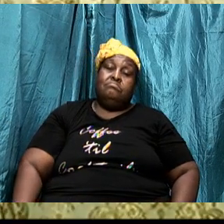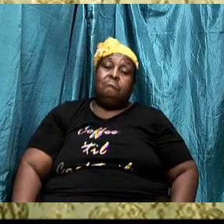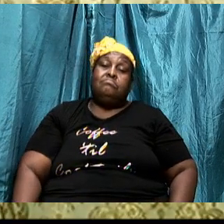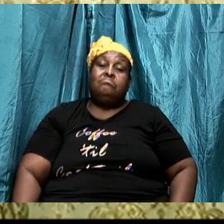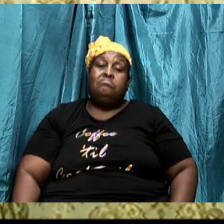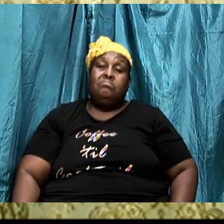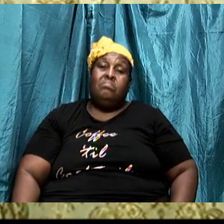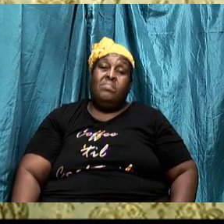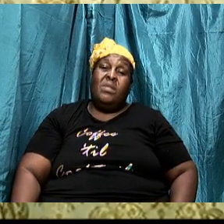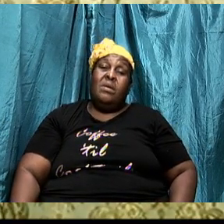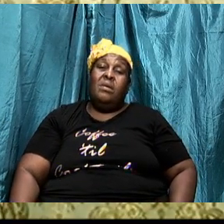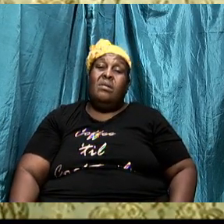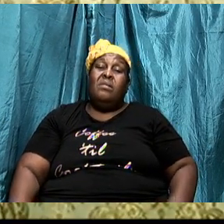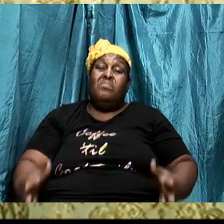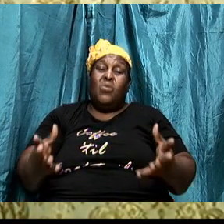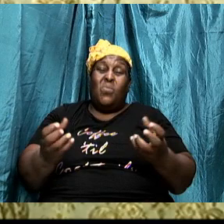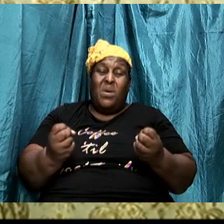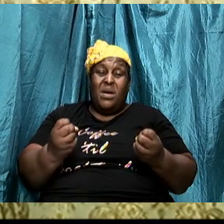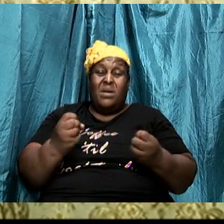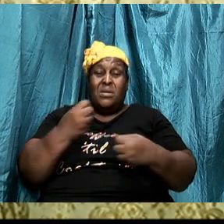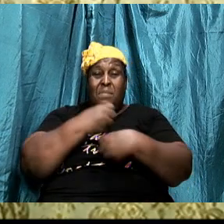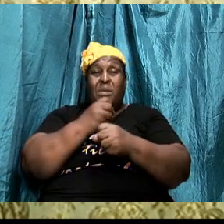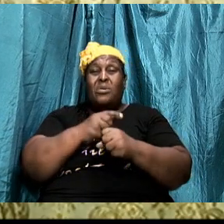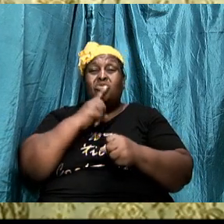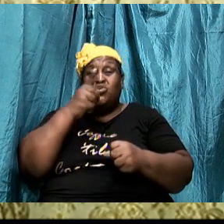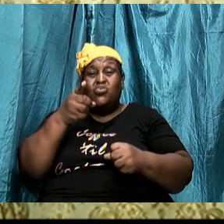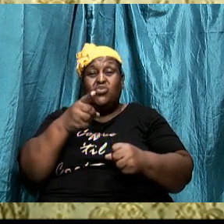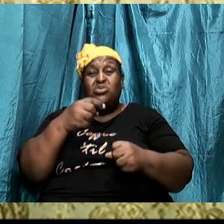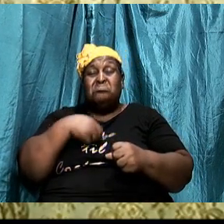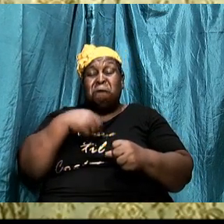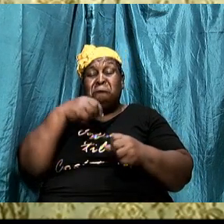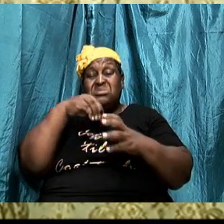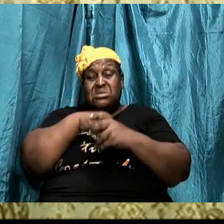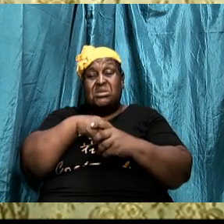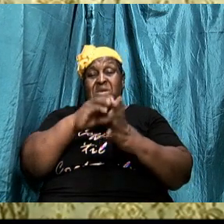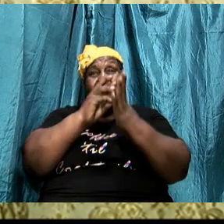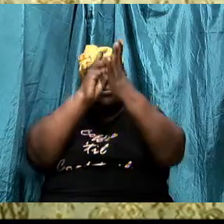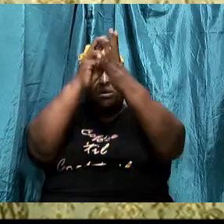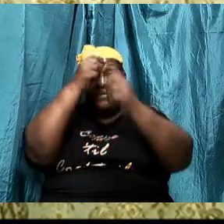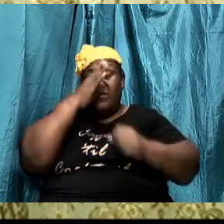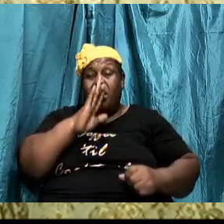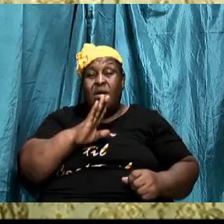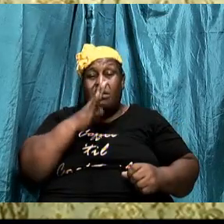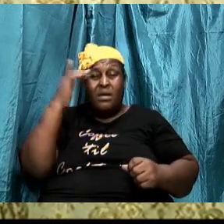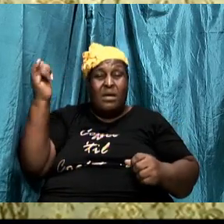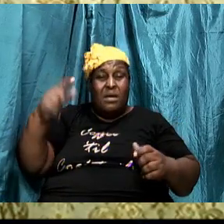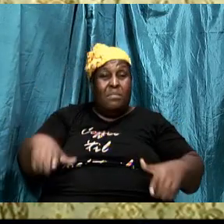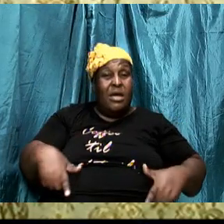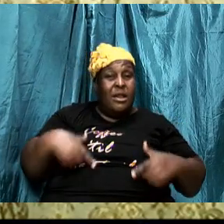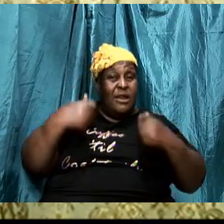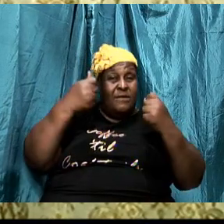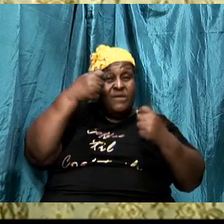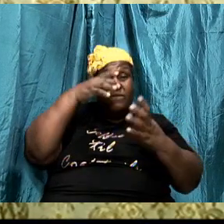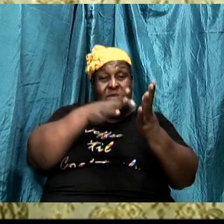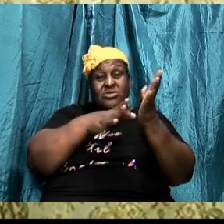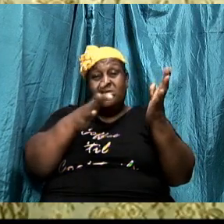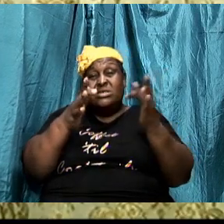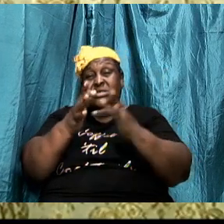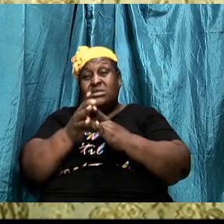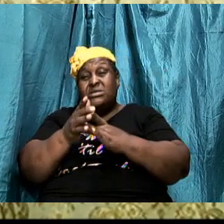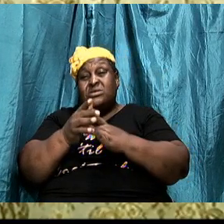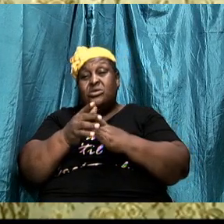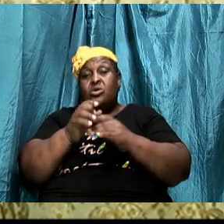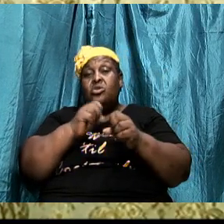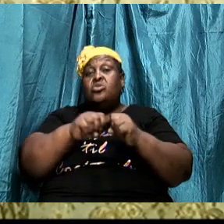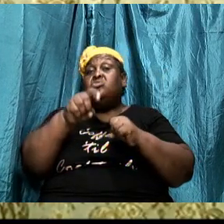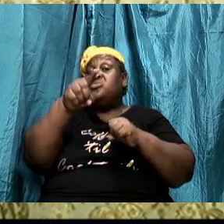I want to make sure that I'm in the will of God by living for him so you got to know who you